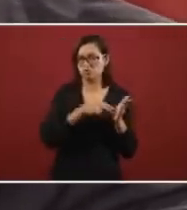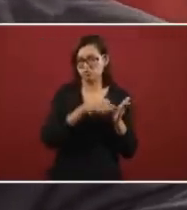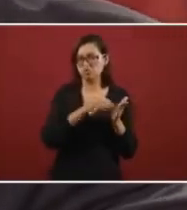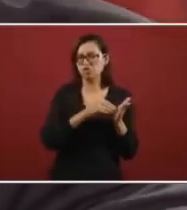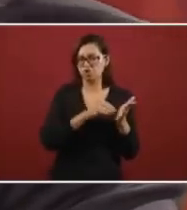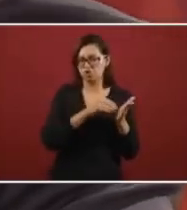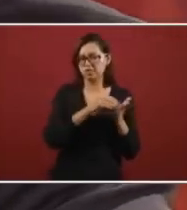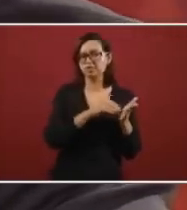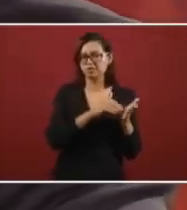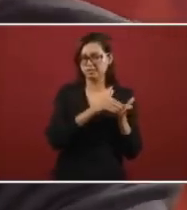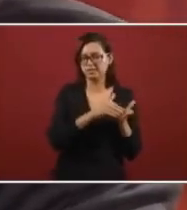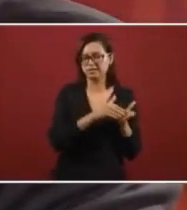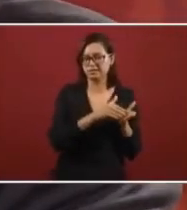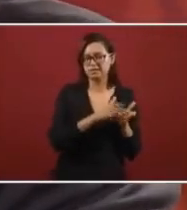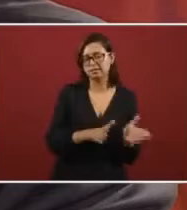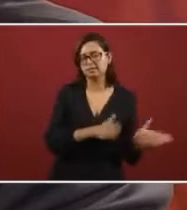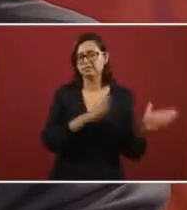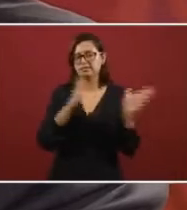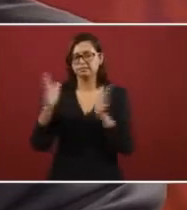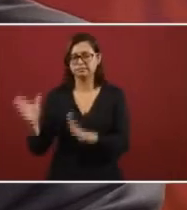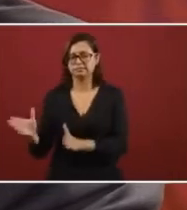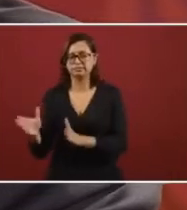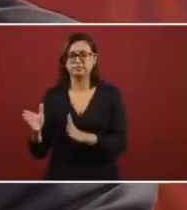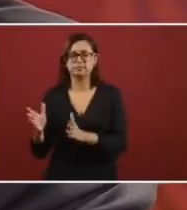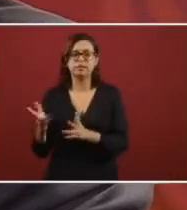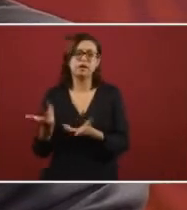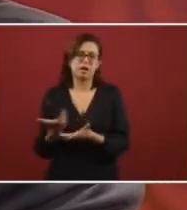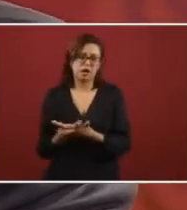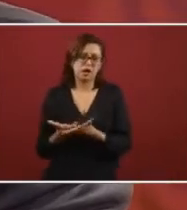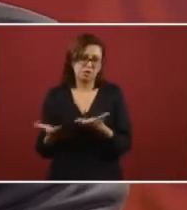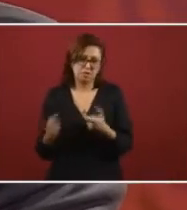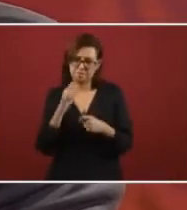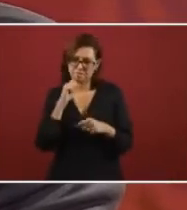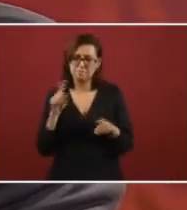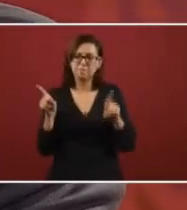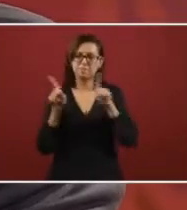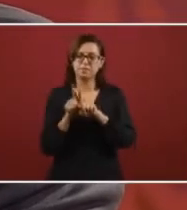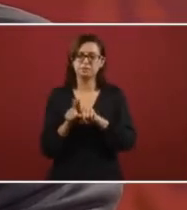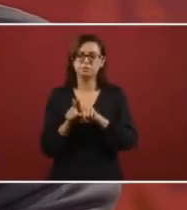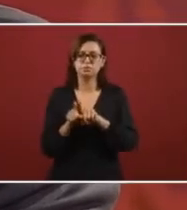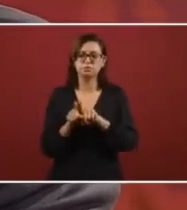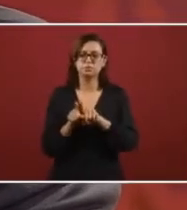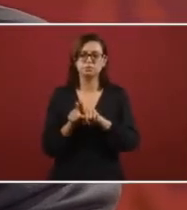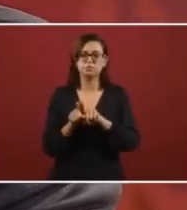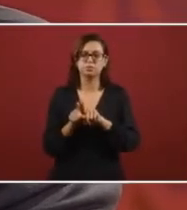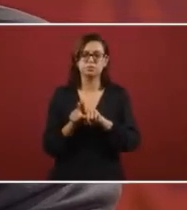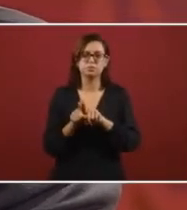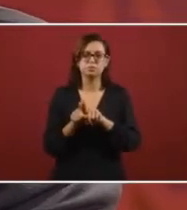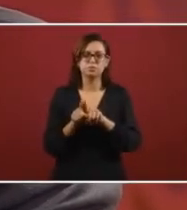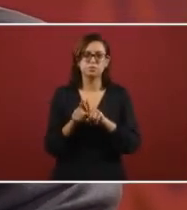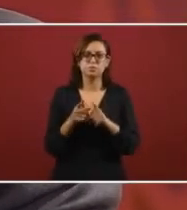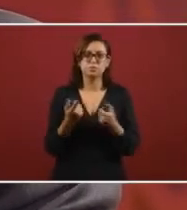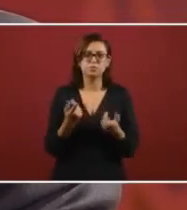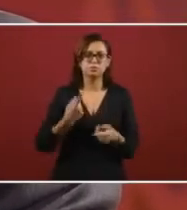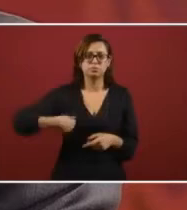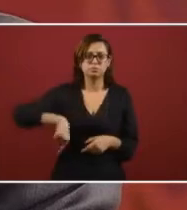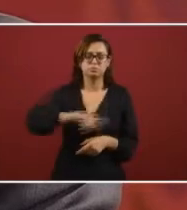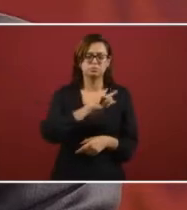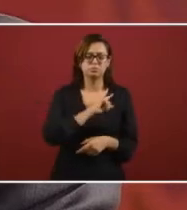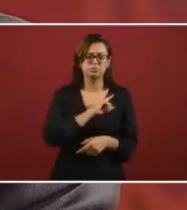So we had a major production in the last few times in